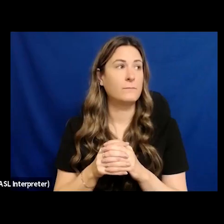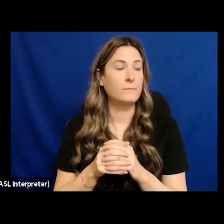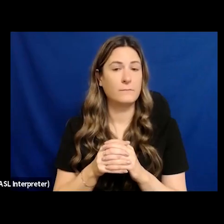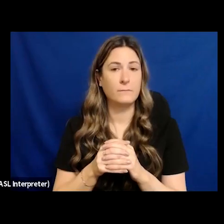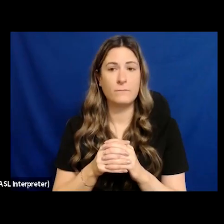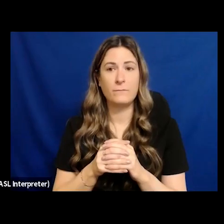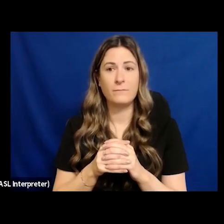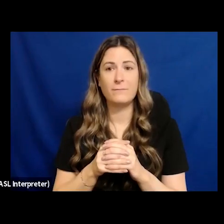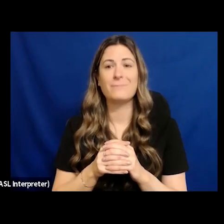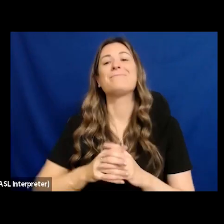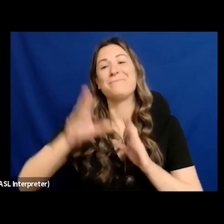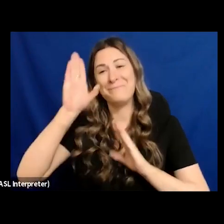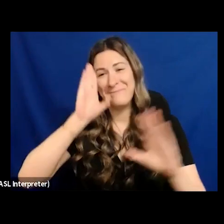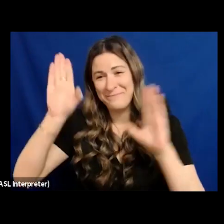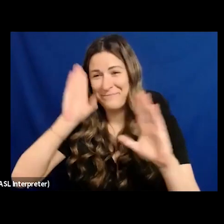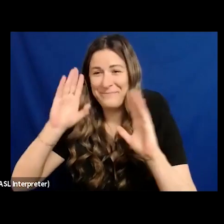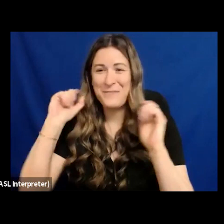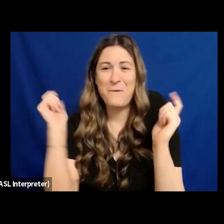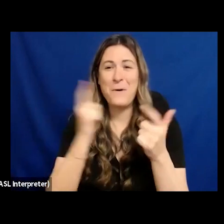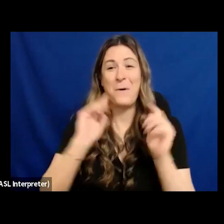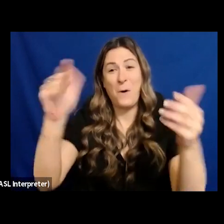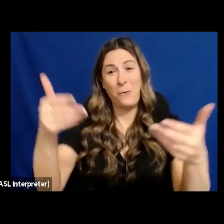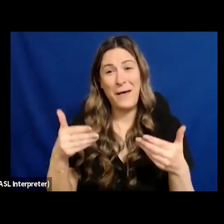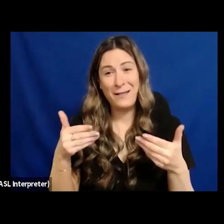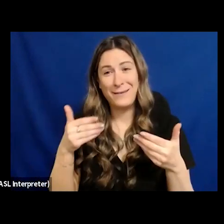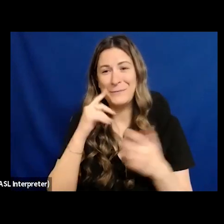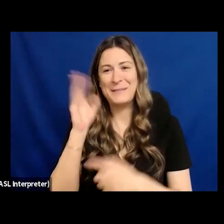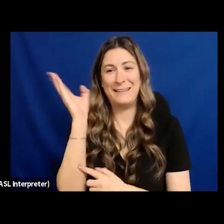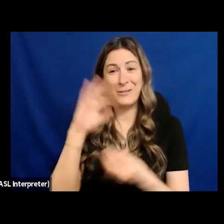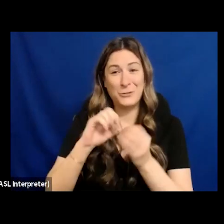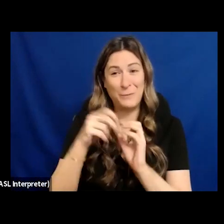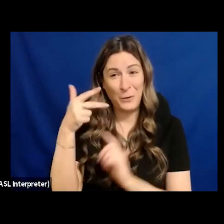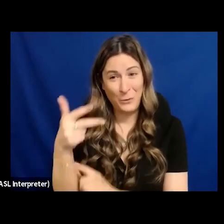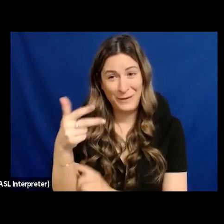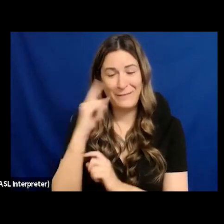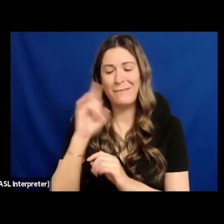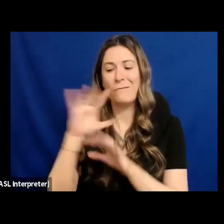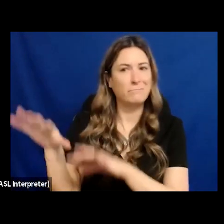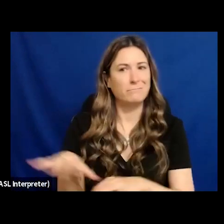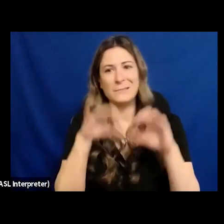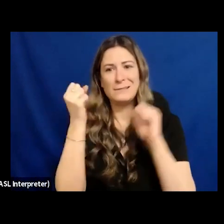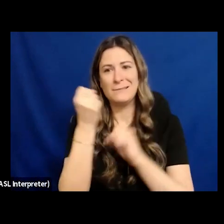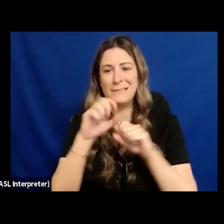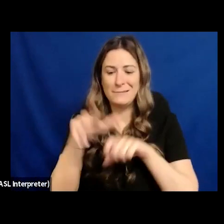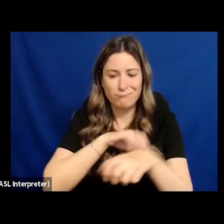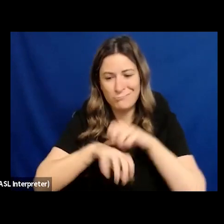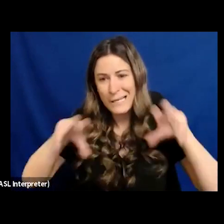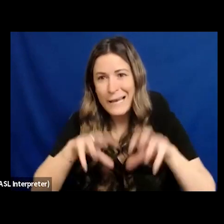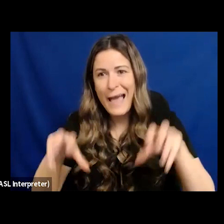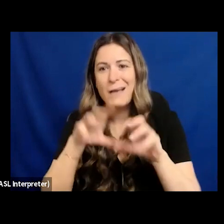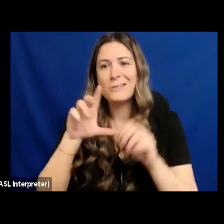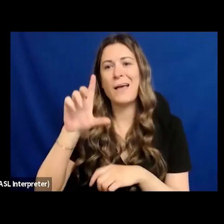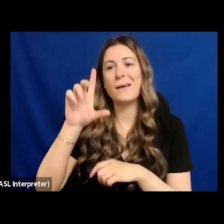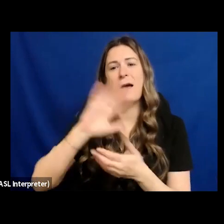Hello, everyone. Welcome to the third lecture in the Taking Action Speaker Series, Active Allyship in the Workplace, Making